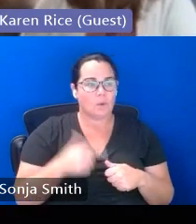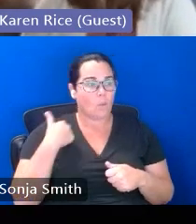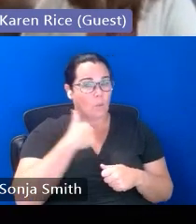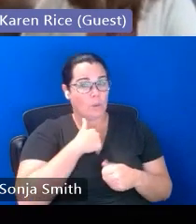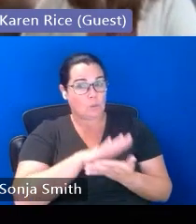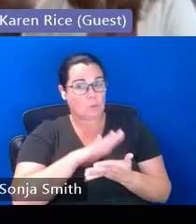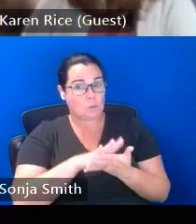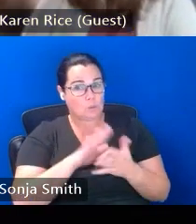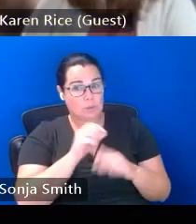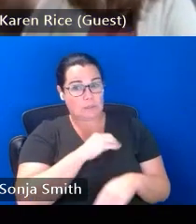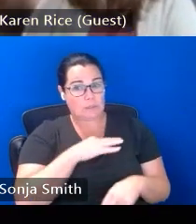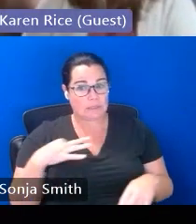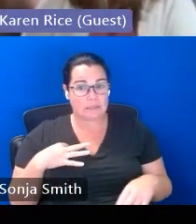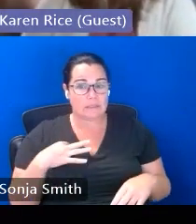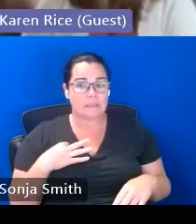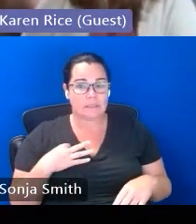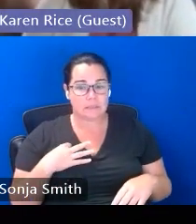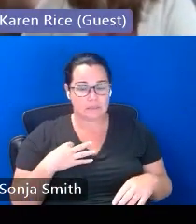job to say